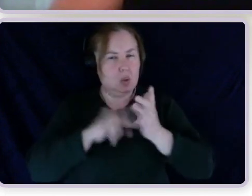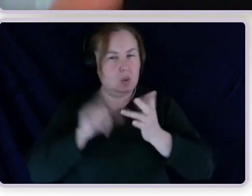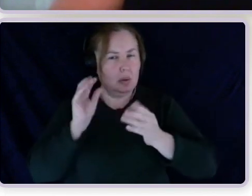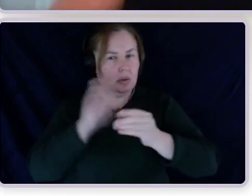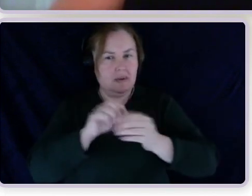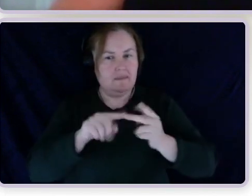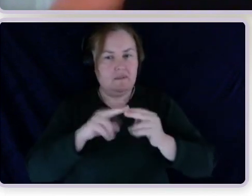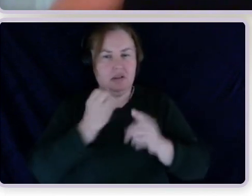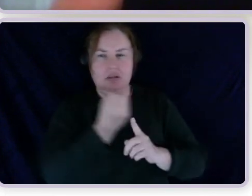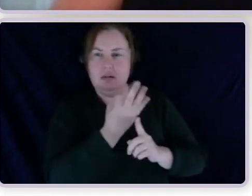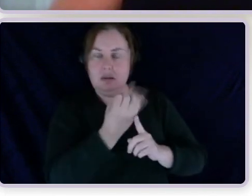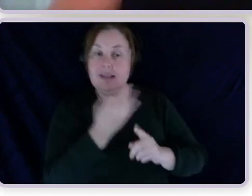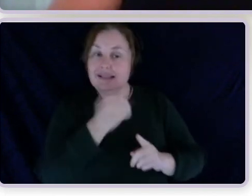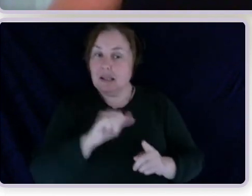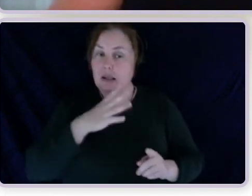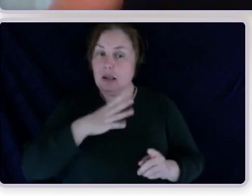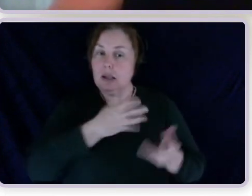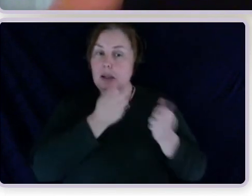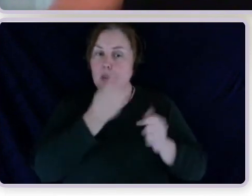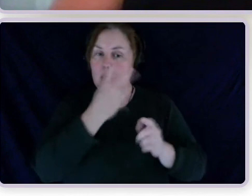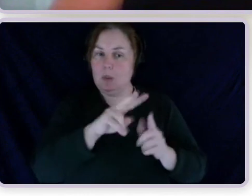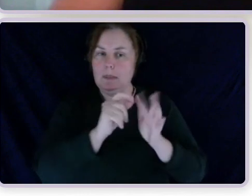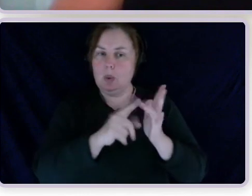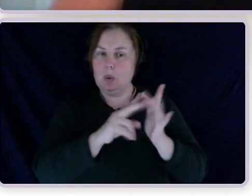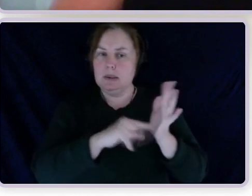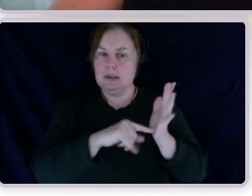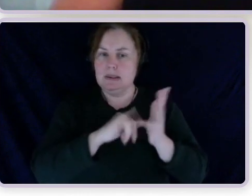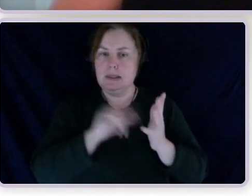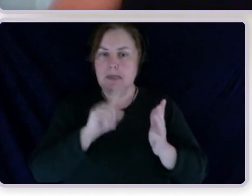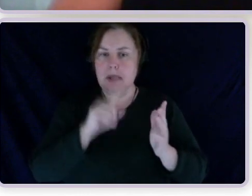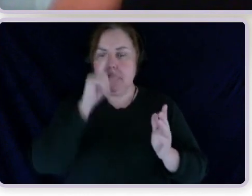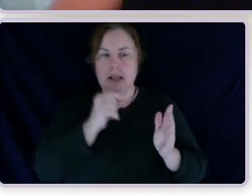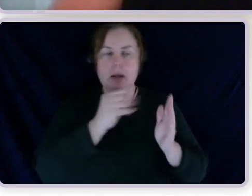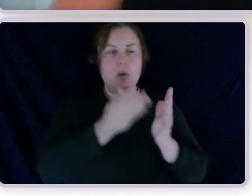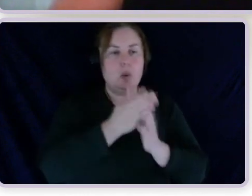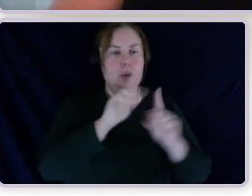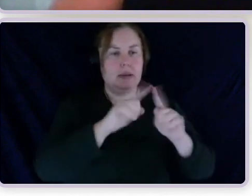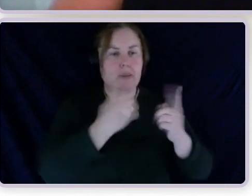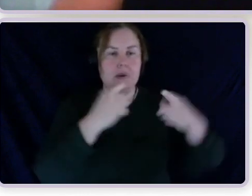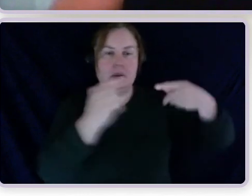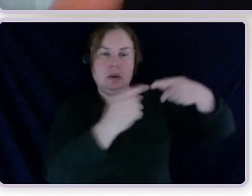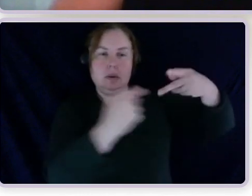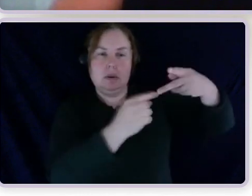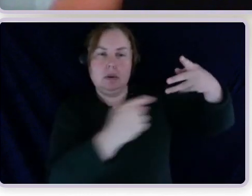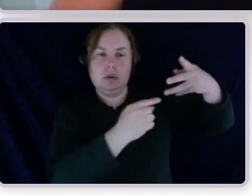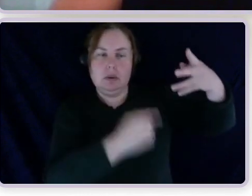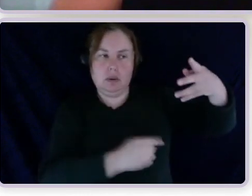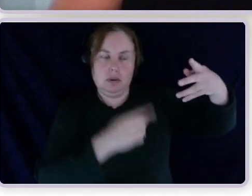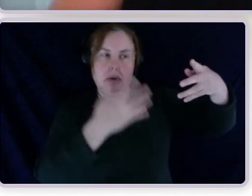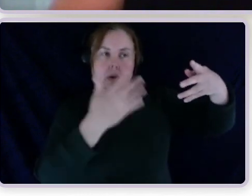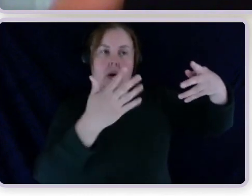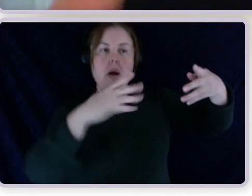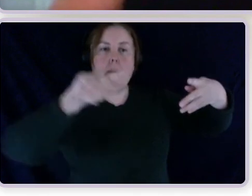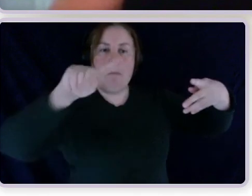still need to get 20 points, but it can be spread out over multiple tables. That seems a lot easier and it will be a lot